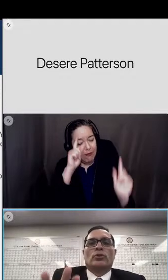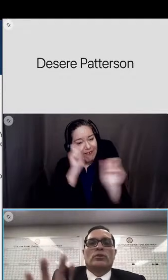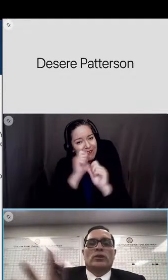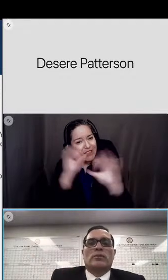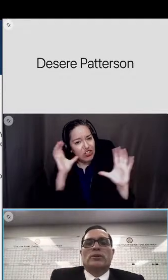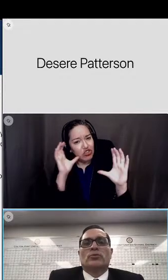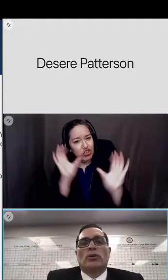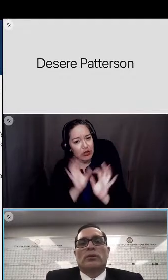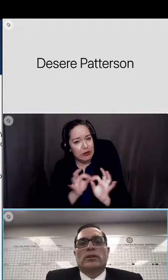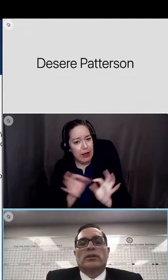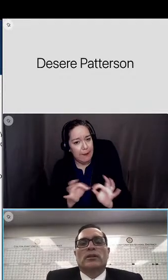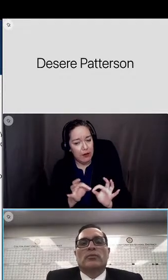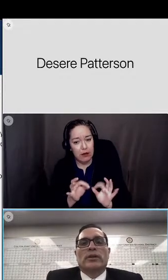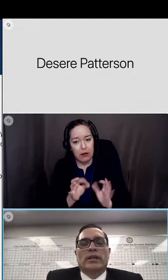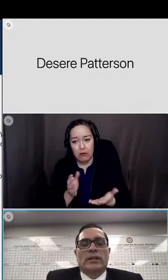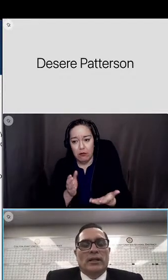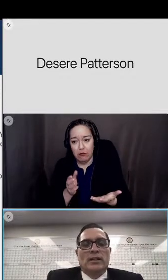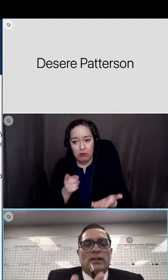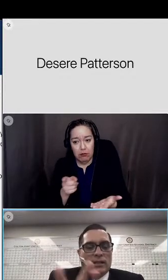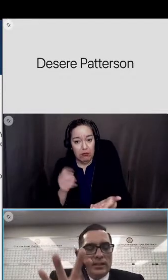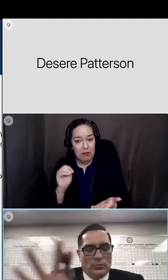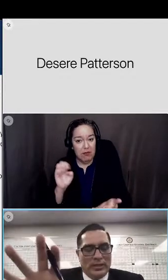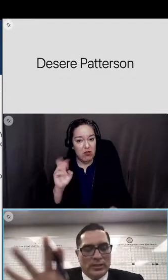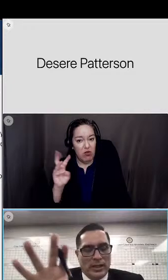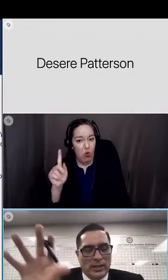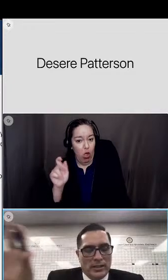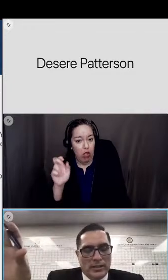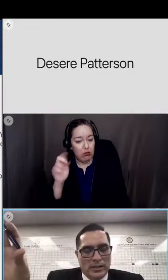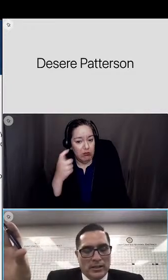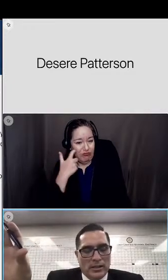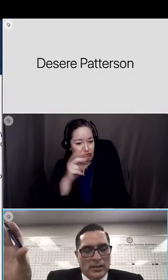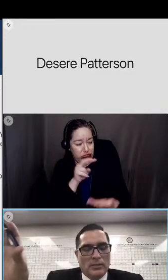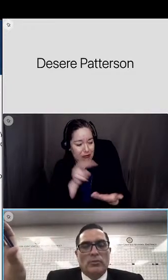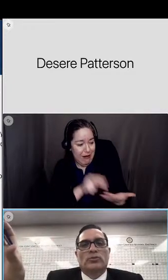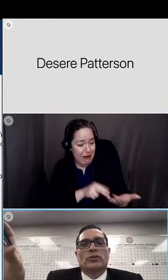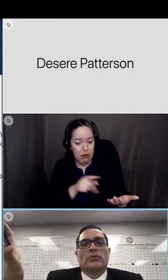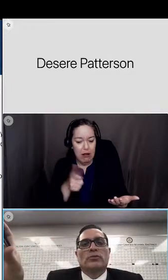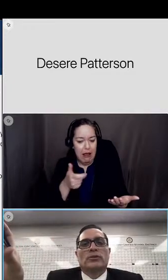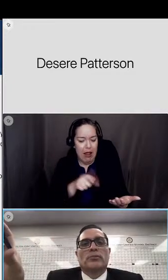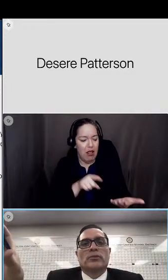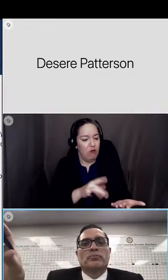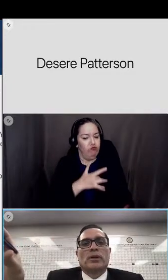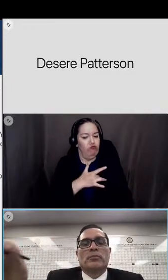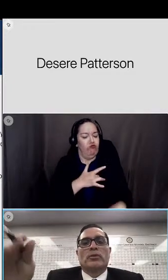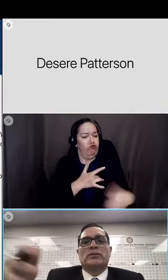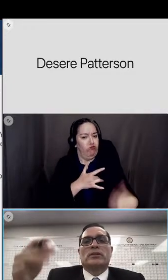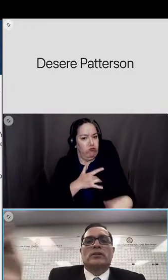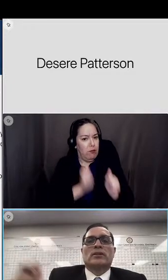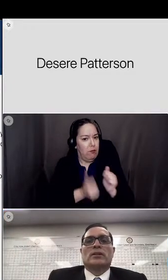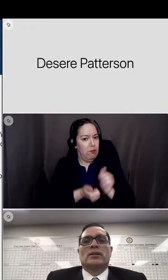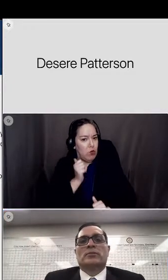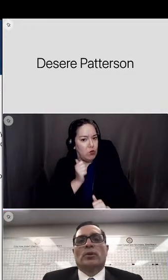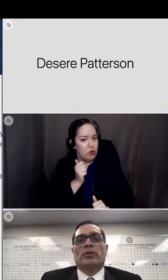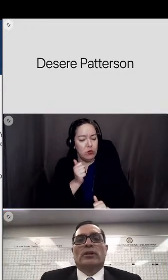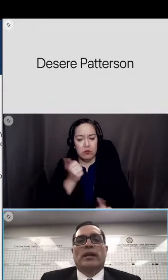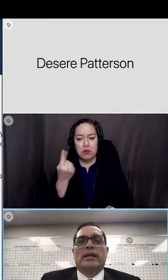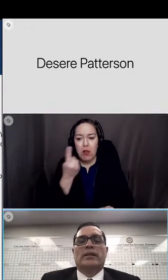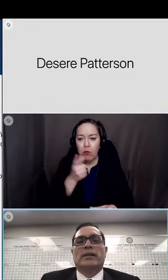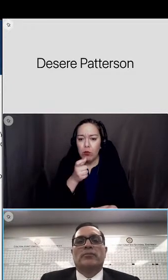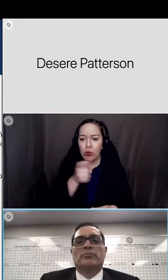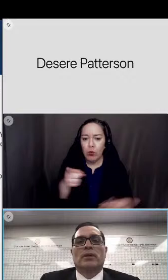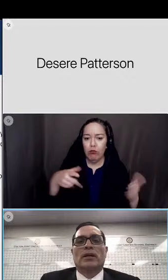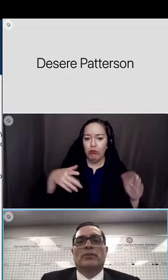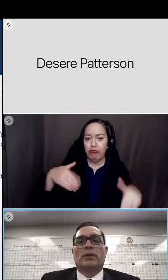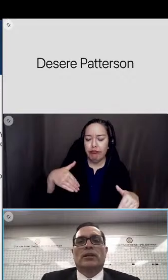you heard Ms. Walton read that resonated the most? So somebody probably hasn't spoken